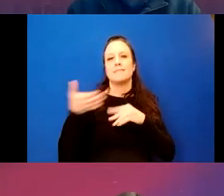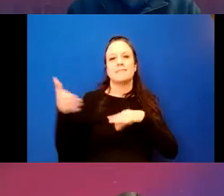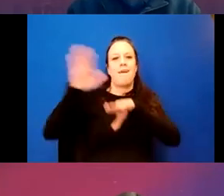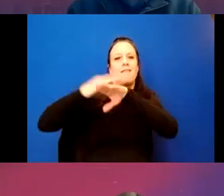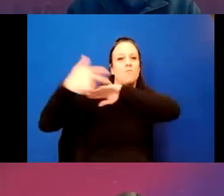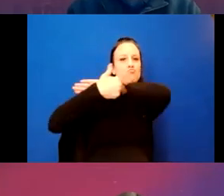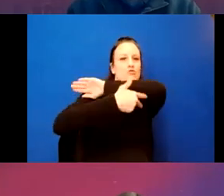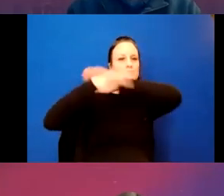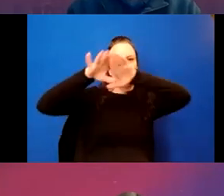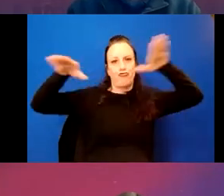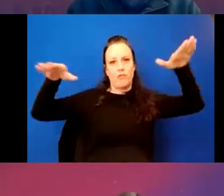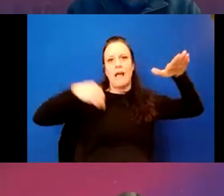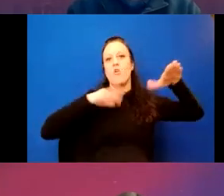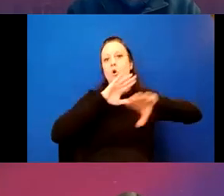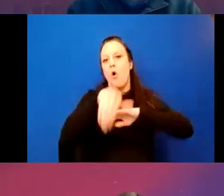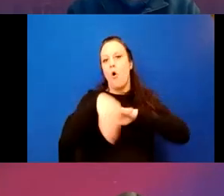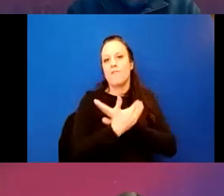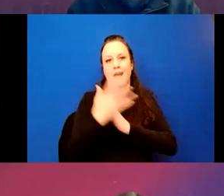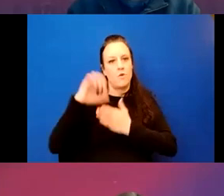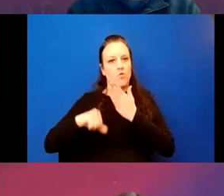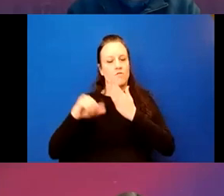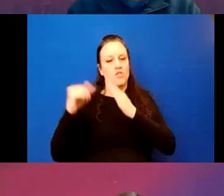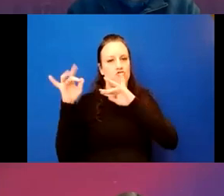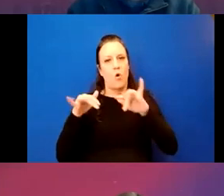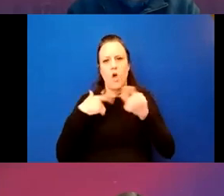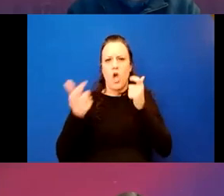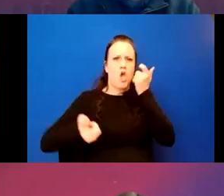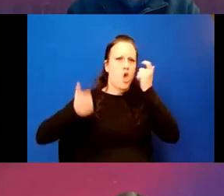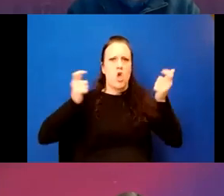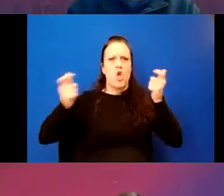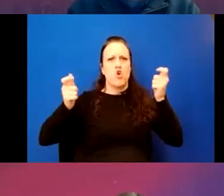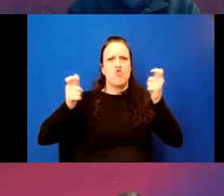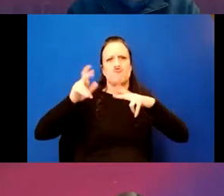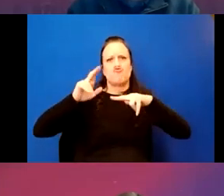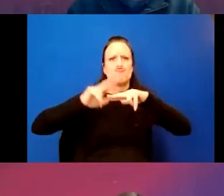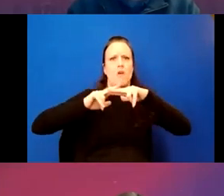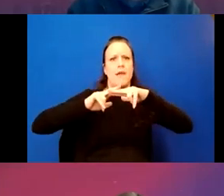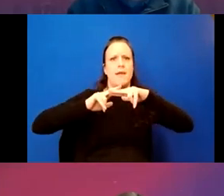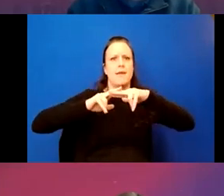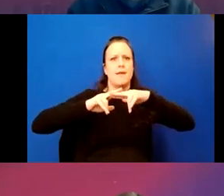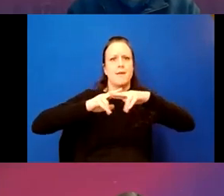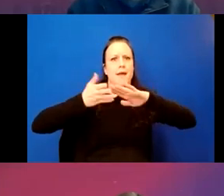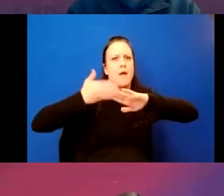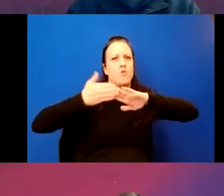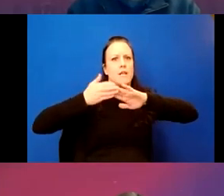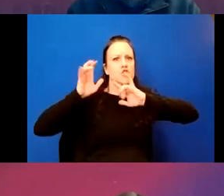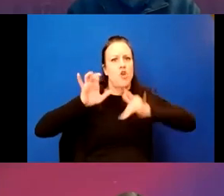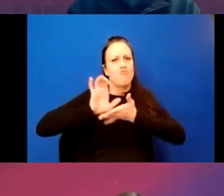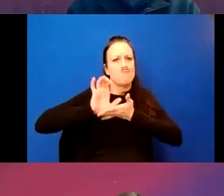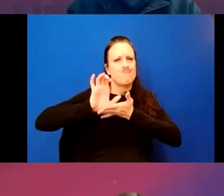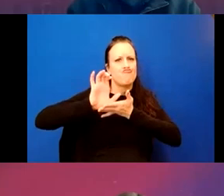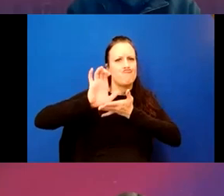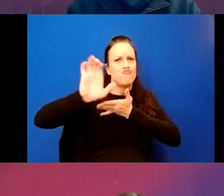um, to, to, uh, remove snow, basically a huge, um, train operated snowblower that some of you may have seen out there.